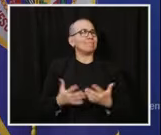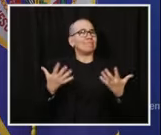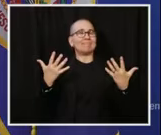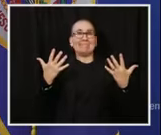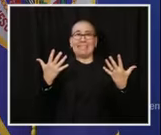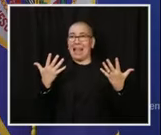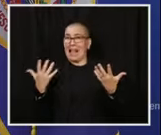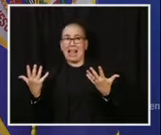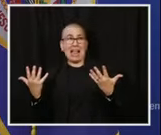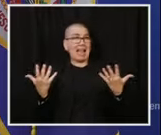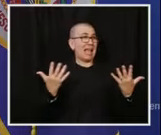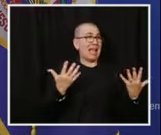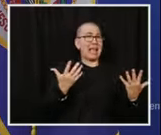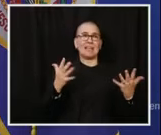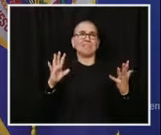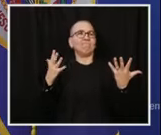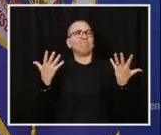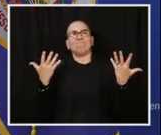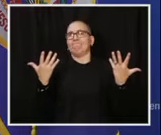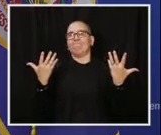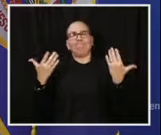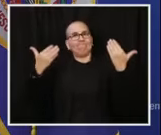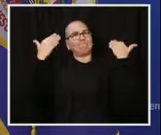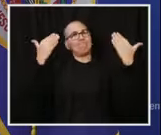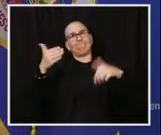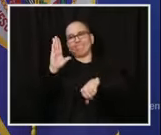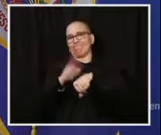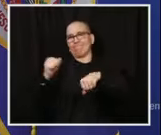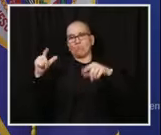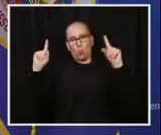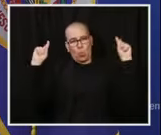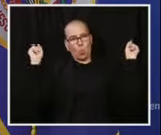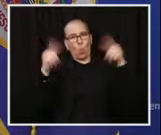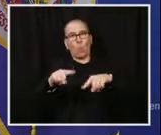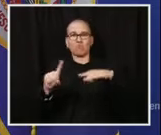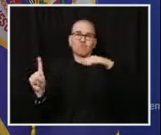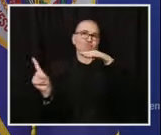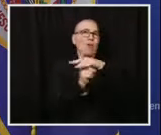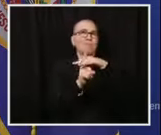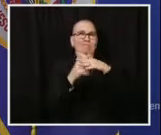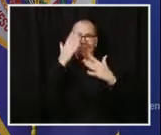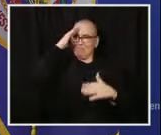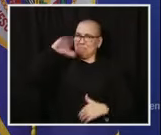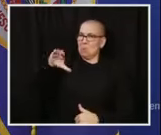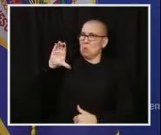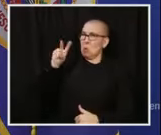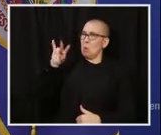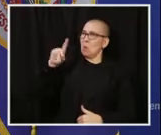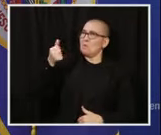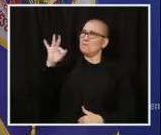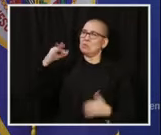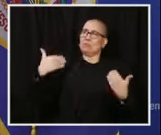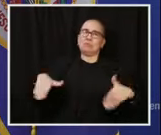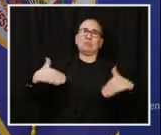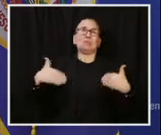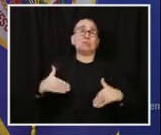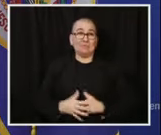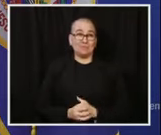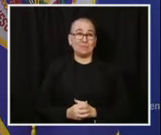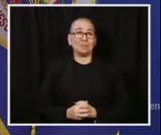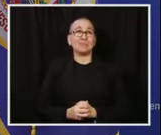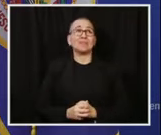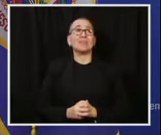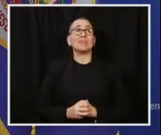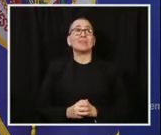These residents in long-term care facilities are real people and they require real care. To date, the Minnesota